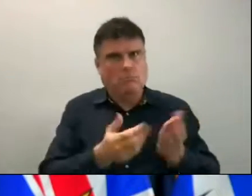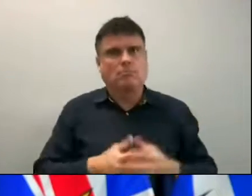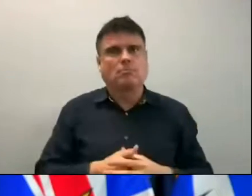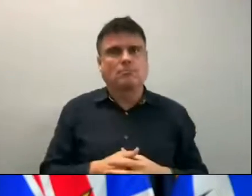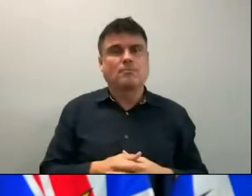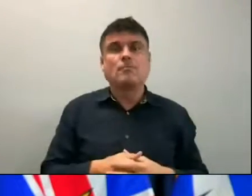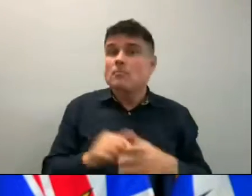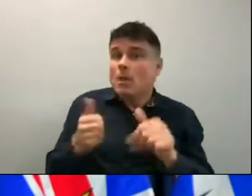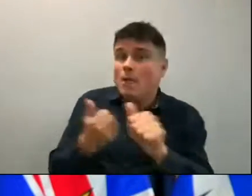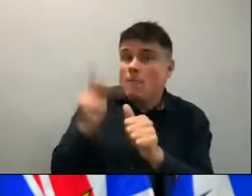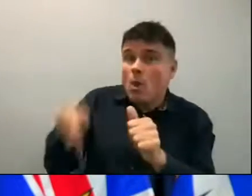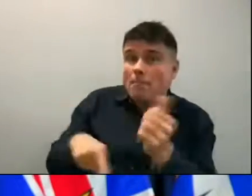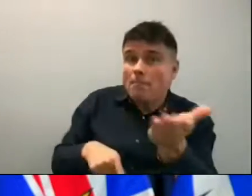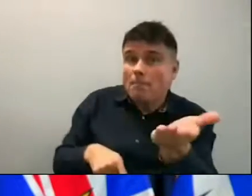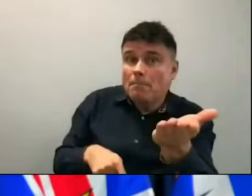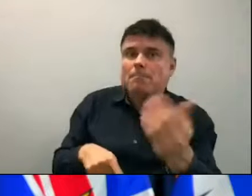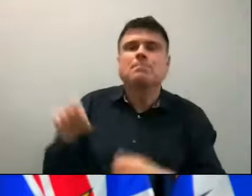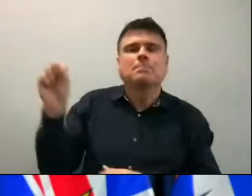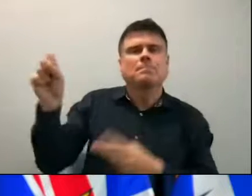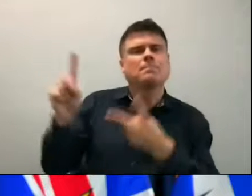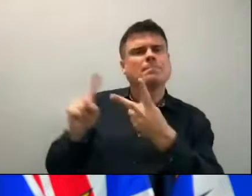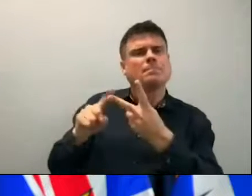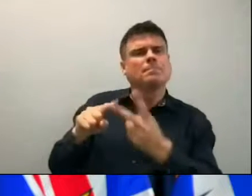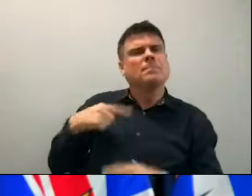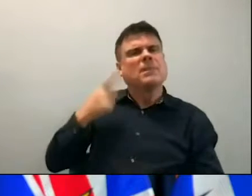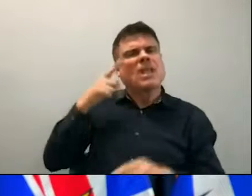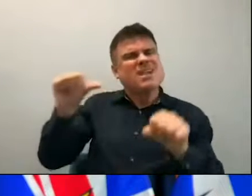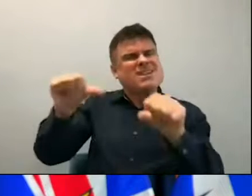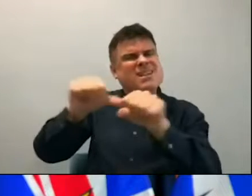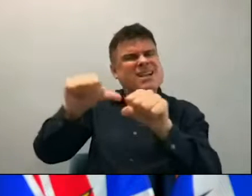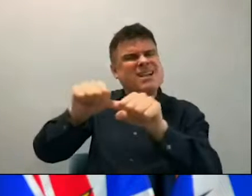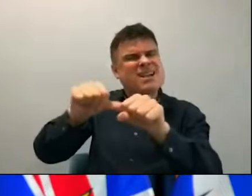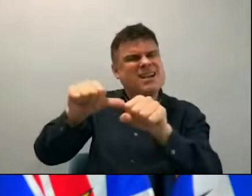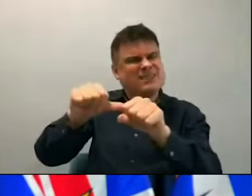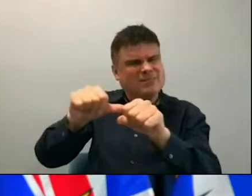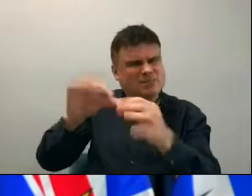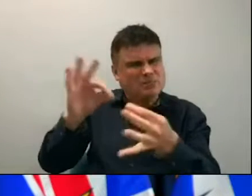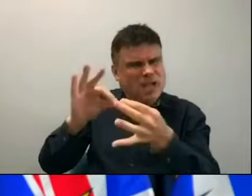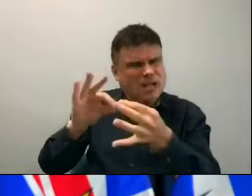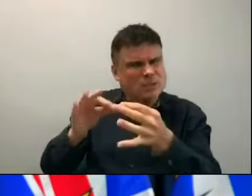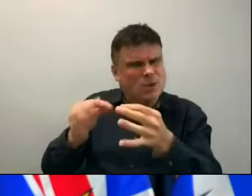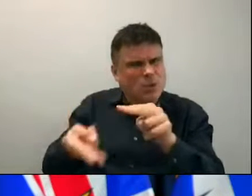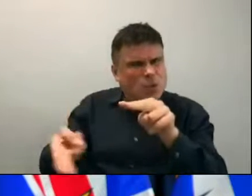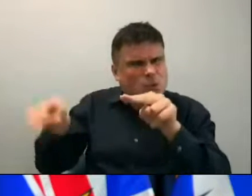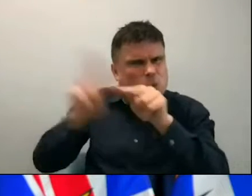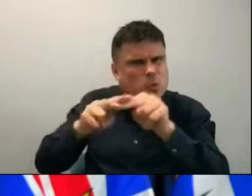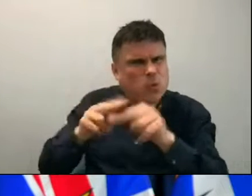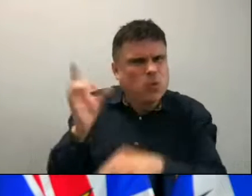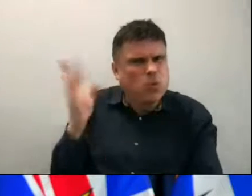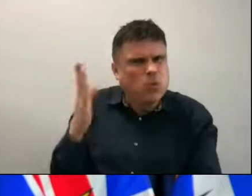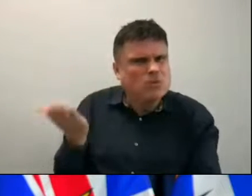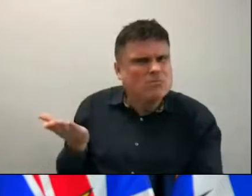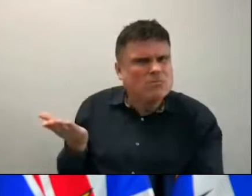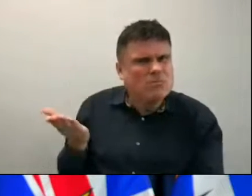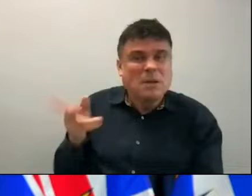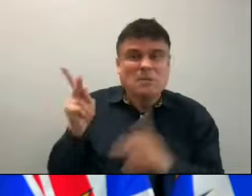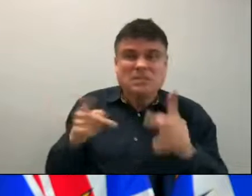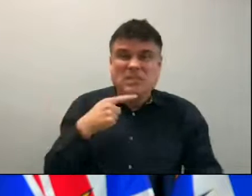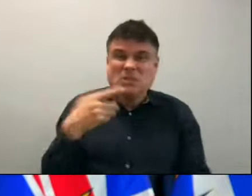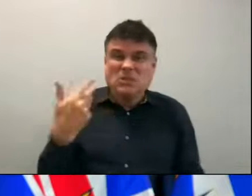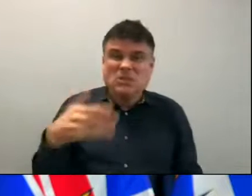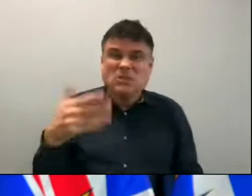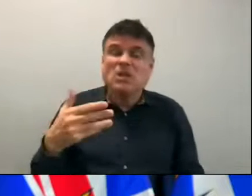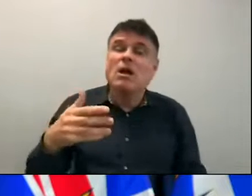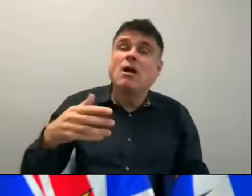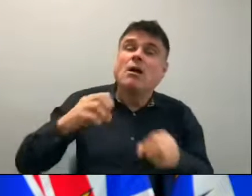I'm sure you've seen the prices at the gas pump. You know, there's criticism that the carbon tax is going up at